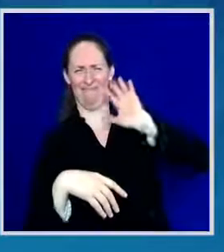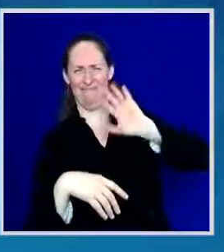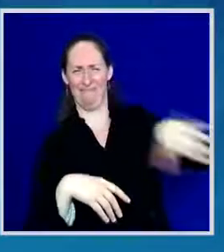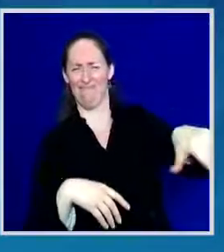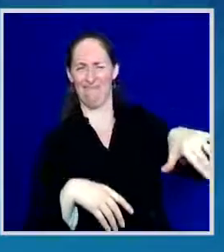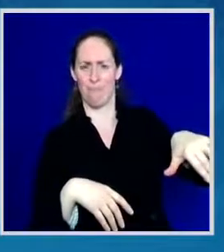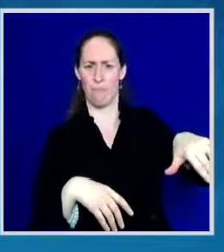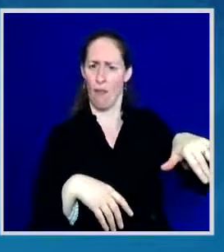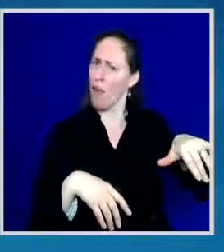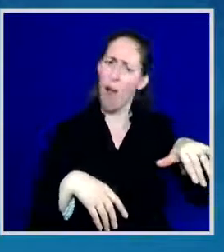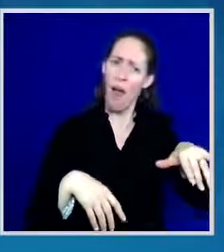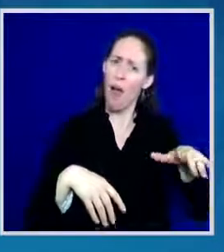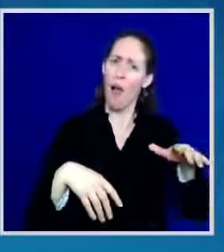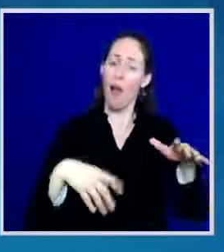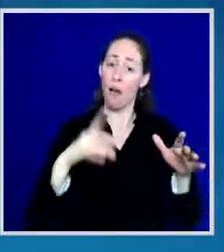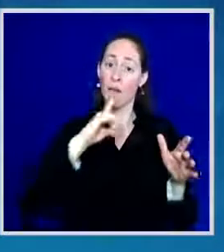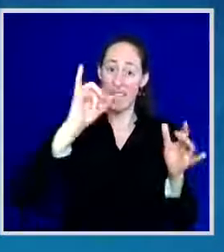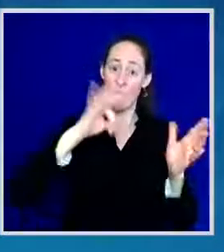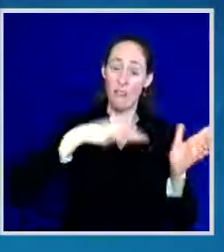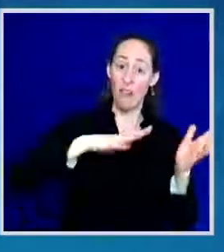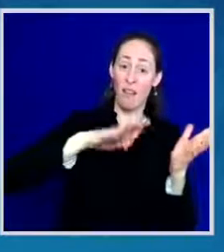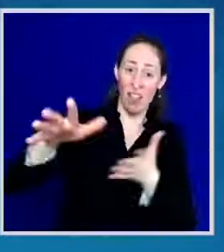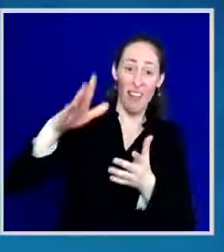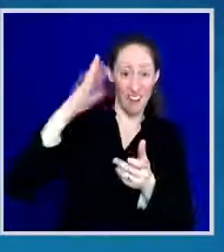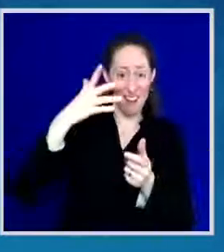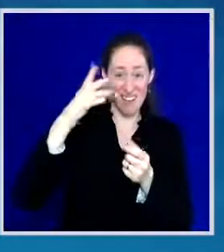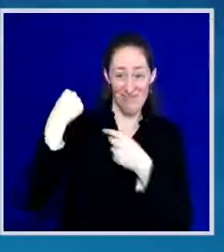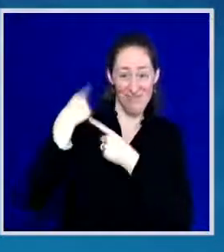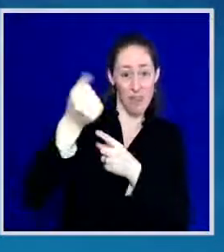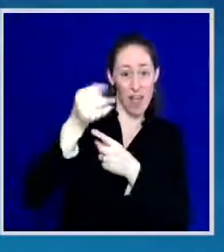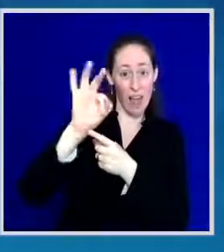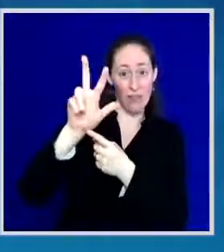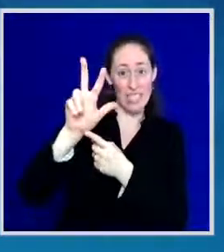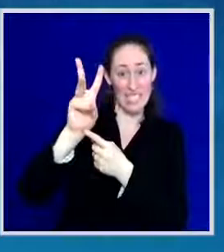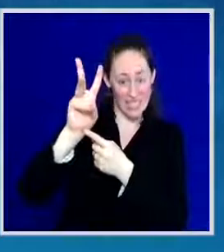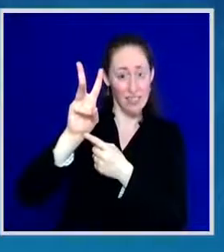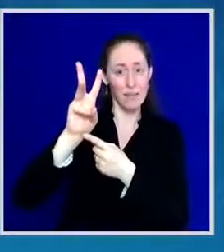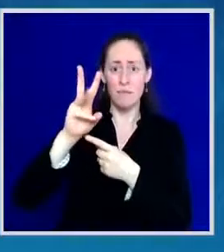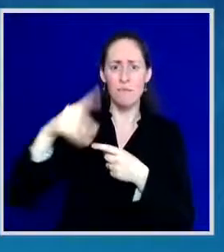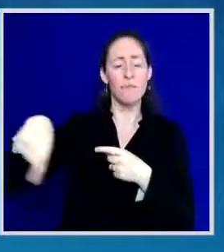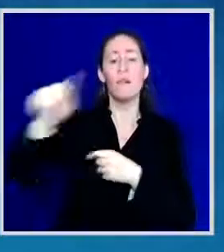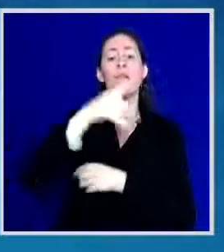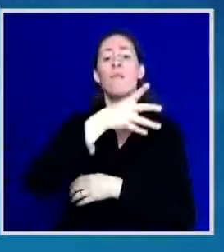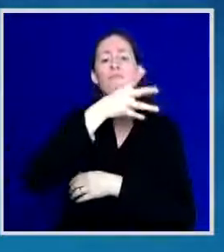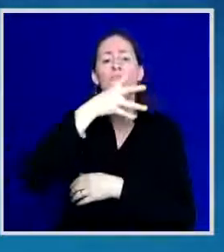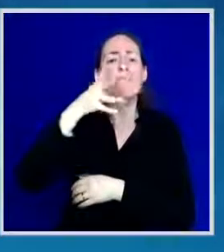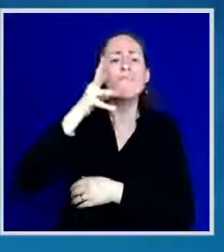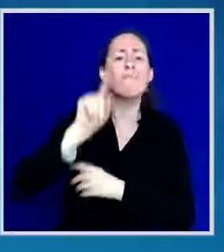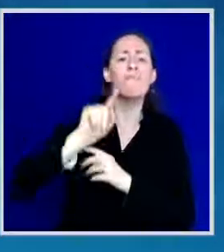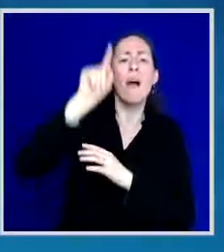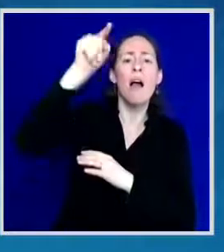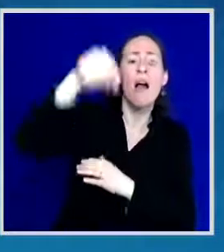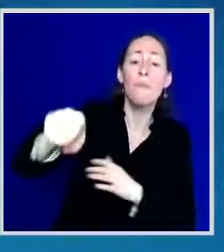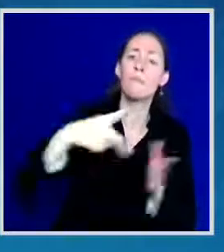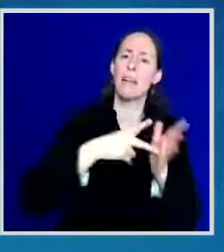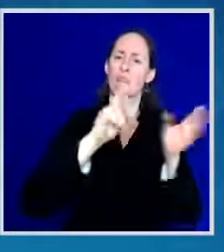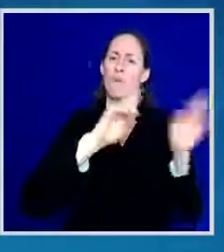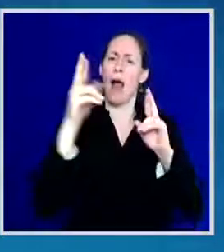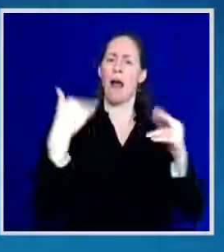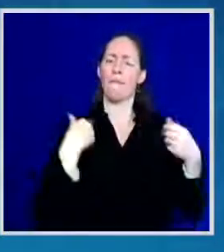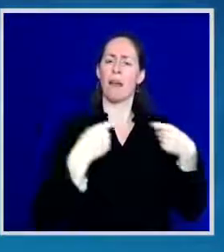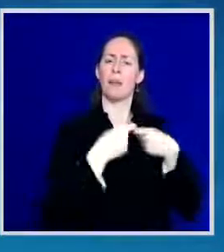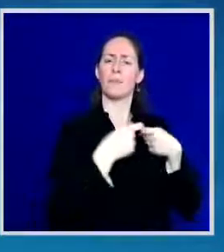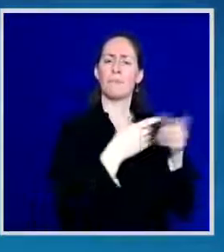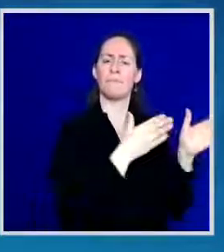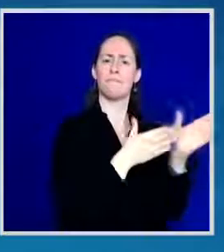So in 1936, there was the Rural Electrification Plan. And on that basis, our